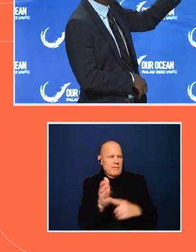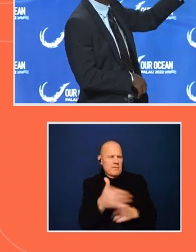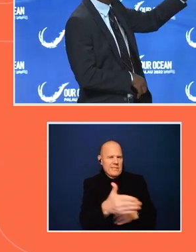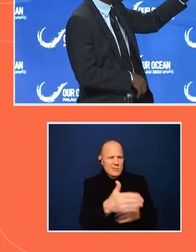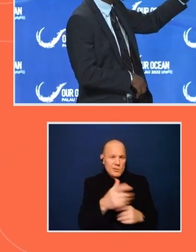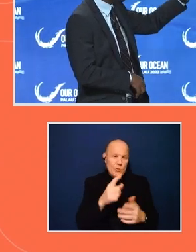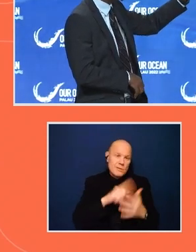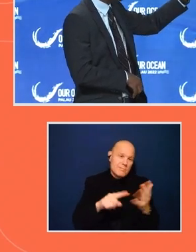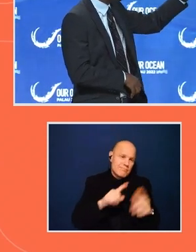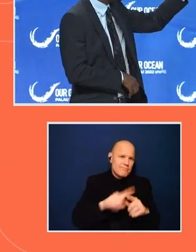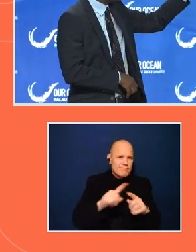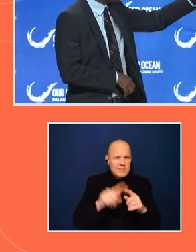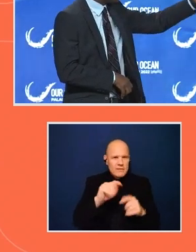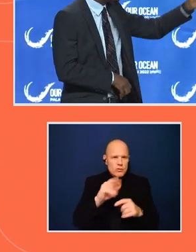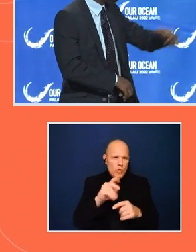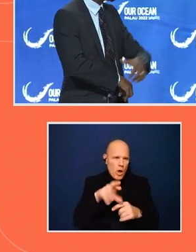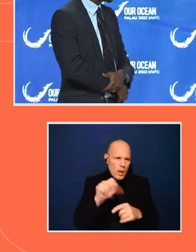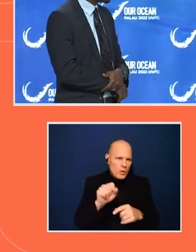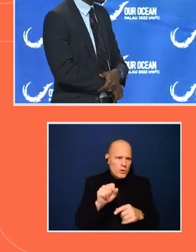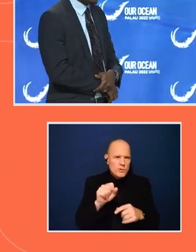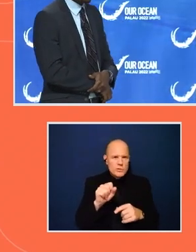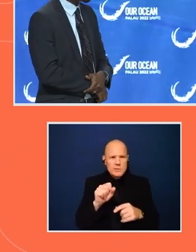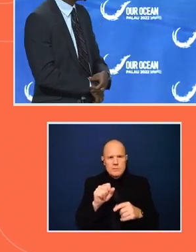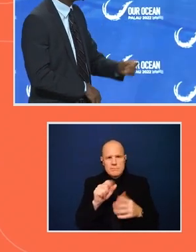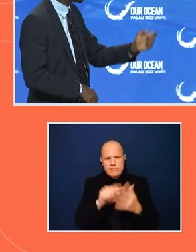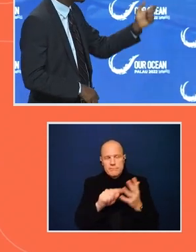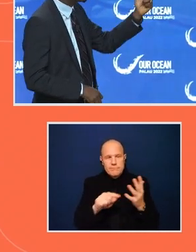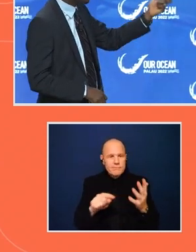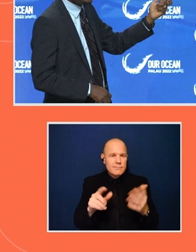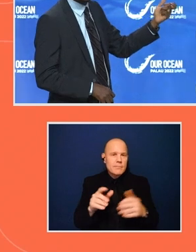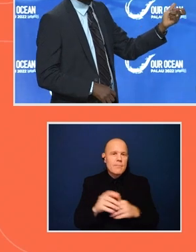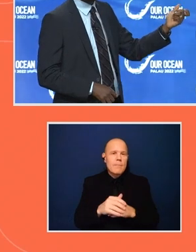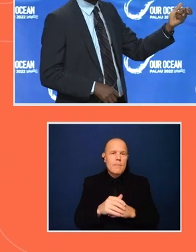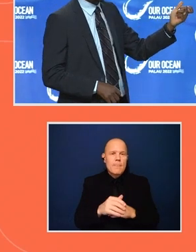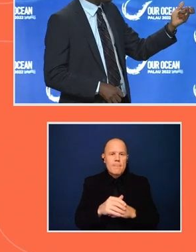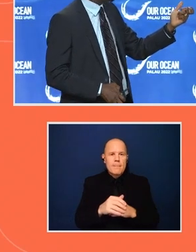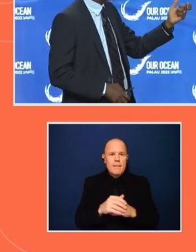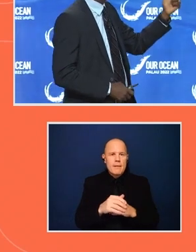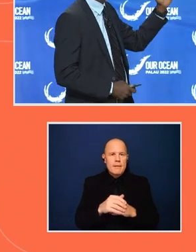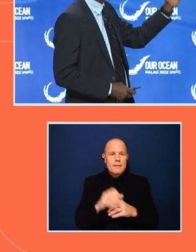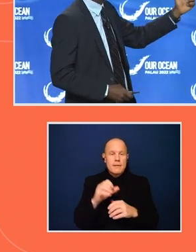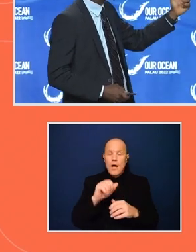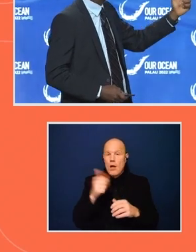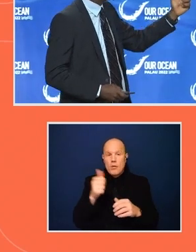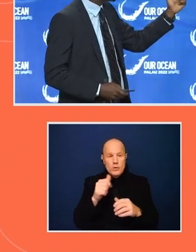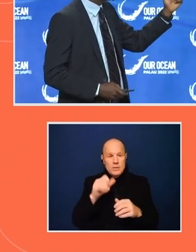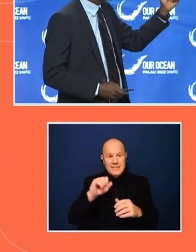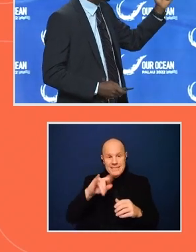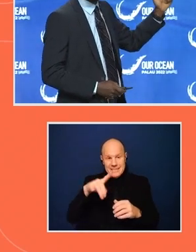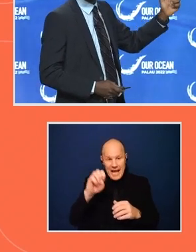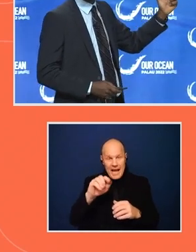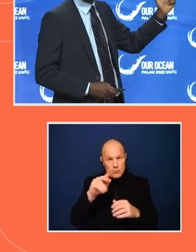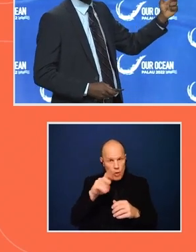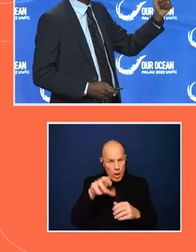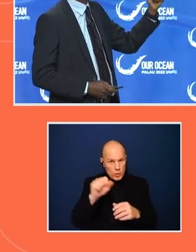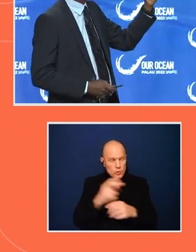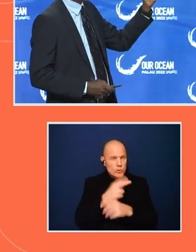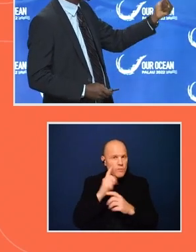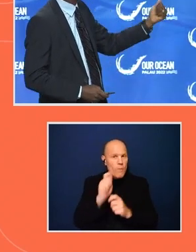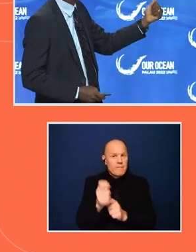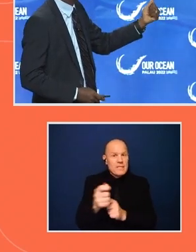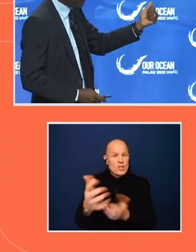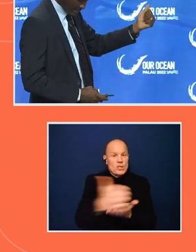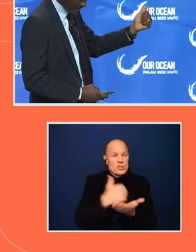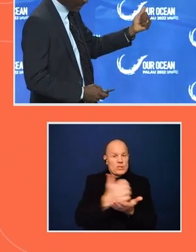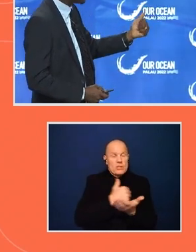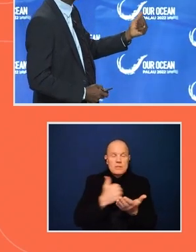stern trawlers, which are the back trawlers, or the side trawlers that are employed into the fisheries. It is not about them being employed into the fisheries,